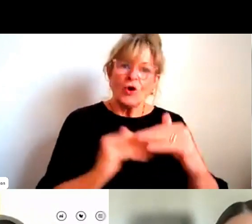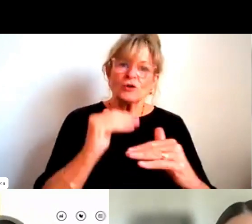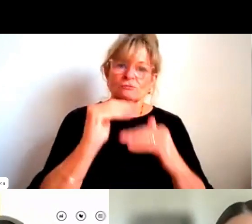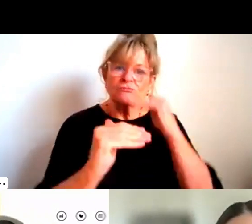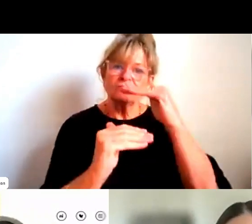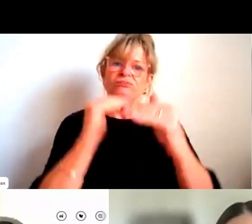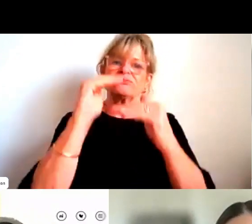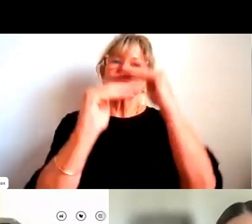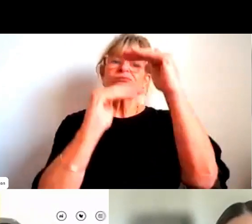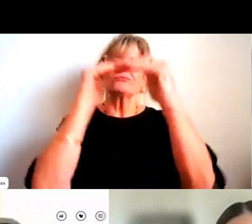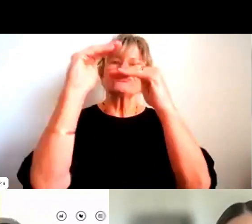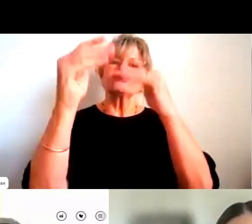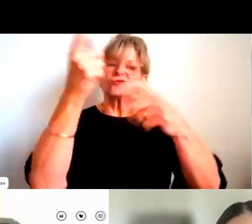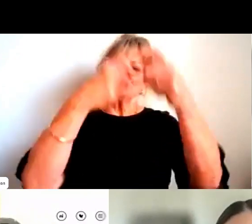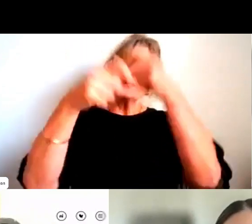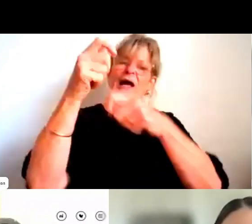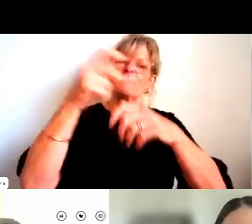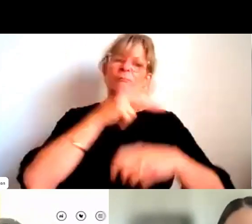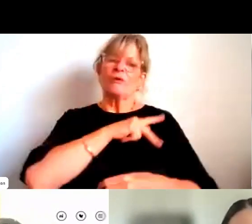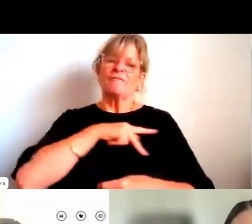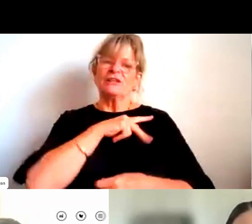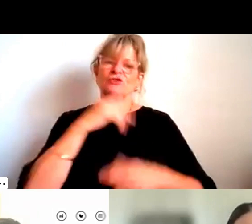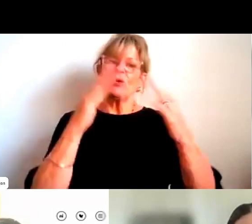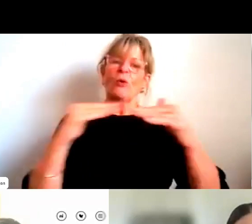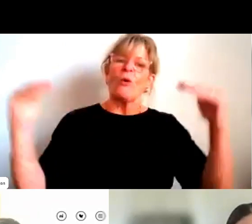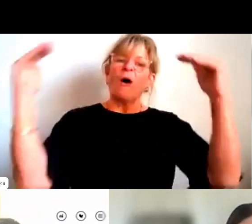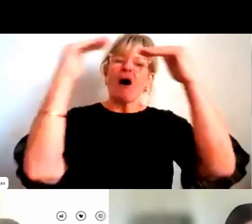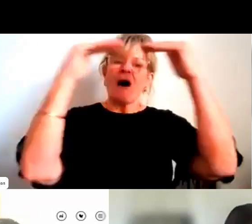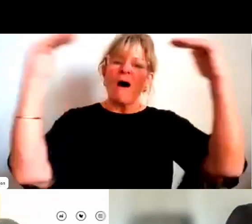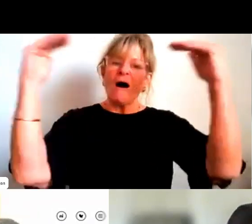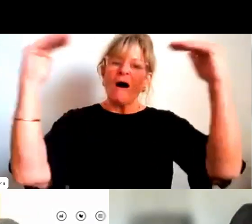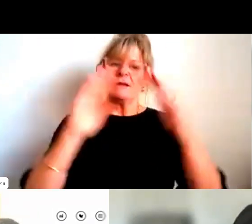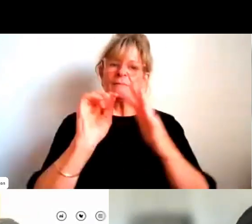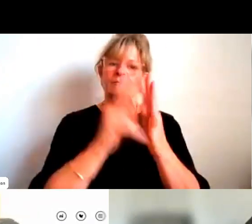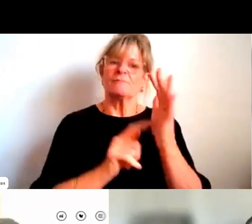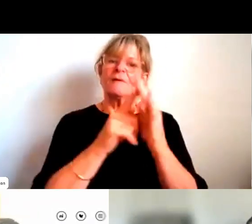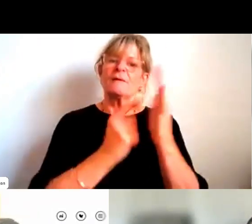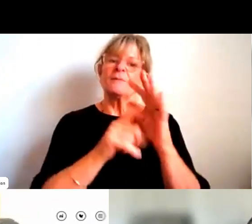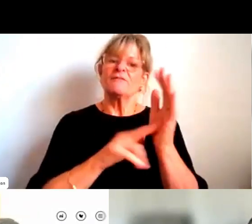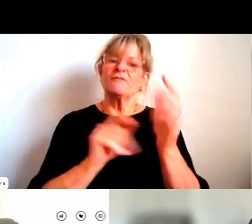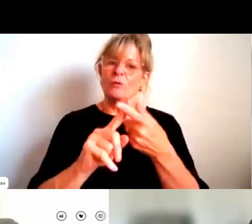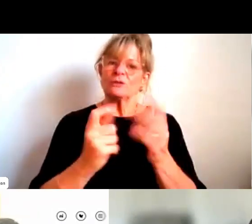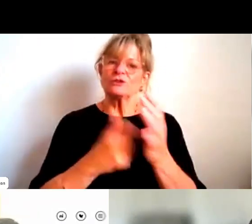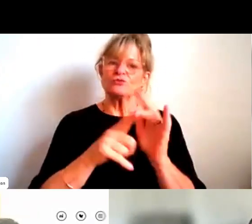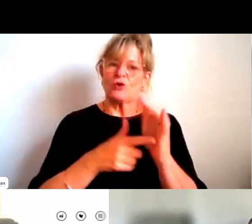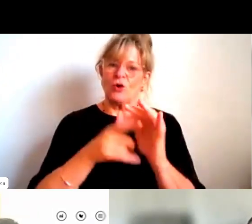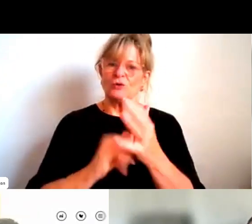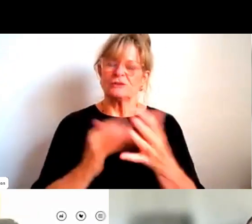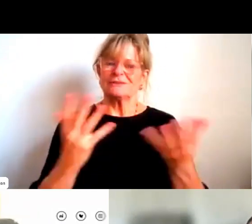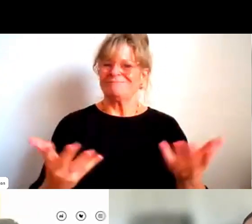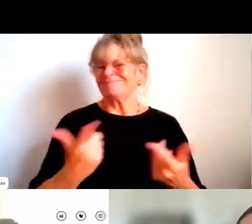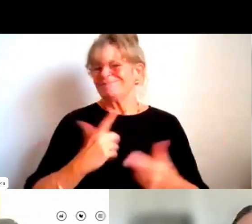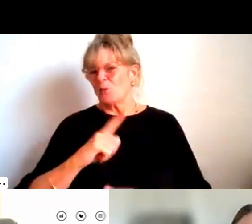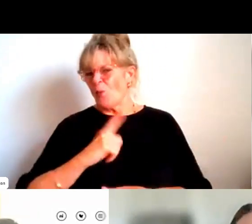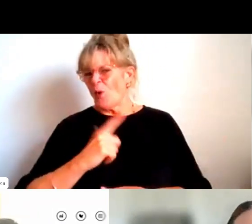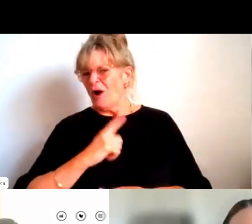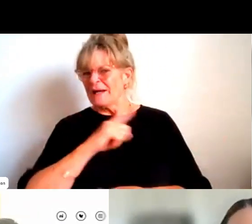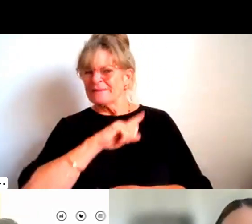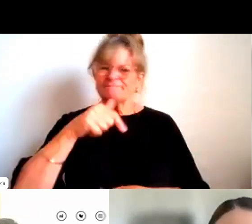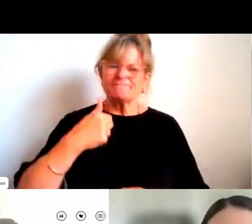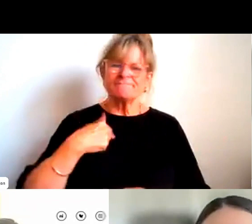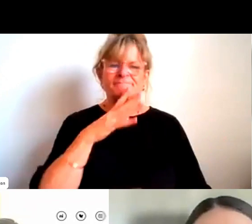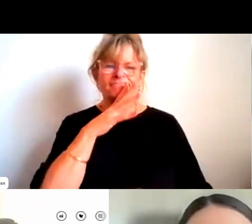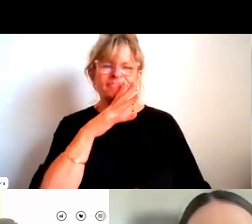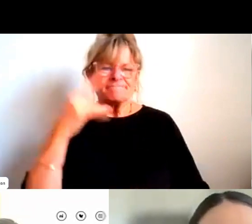pathway to professional or high performance roles. So while various reasons have been suggested as to why, it seems a series of social,